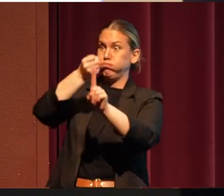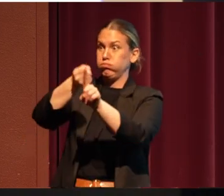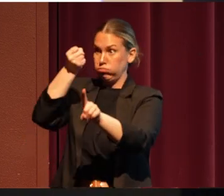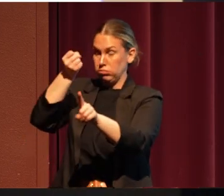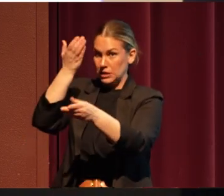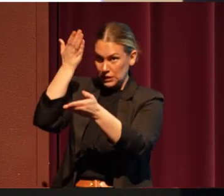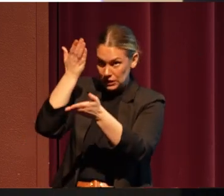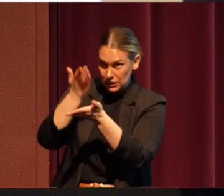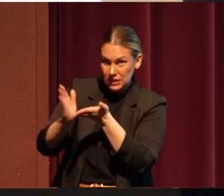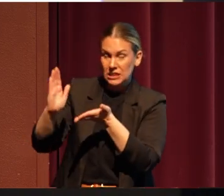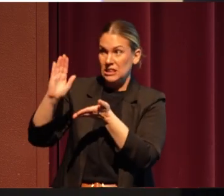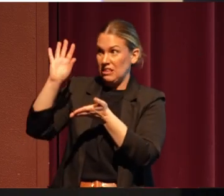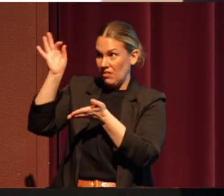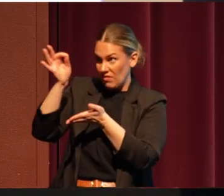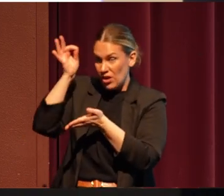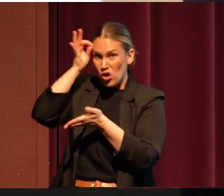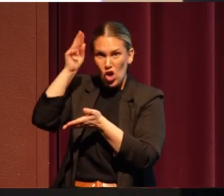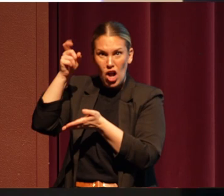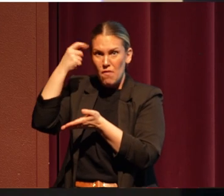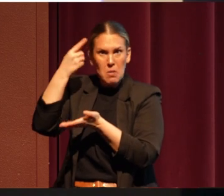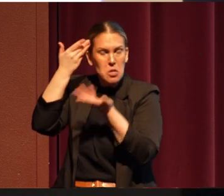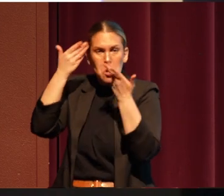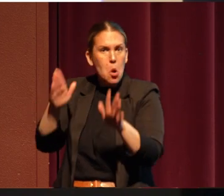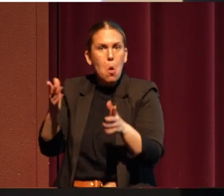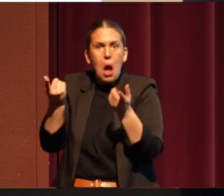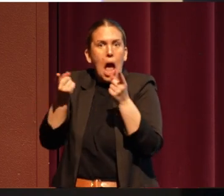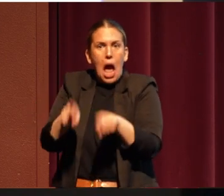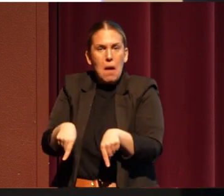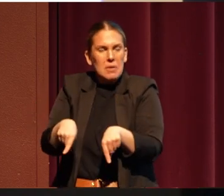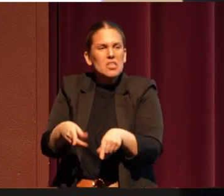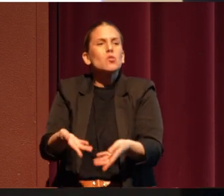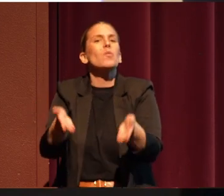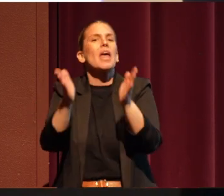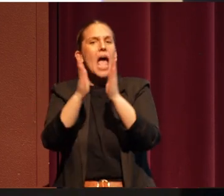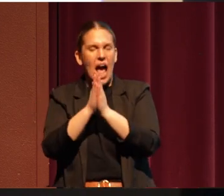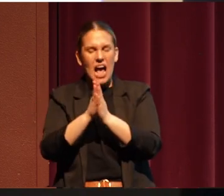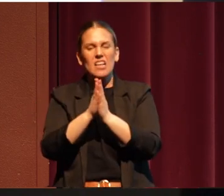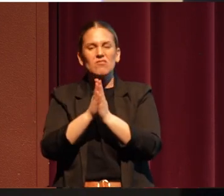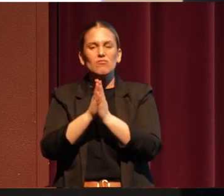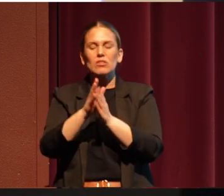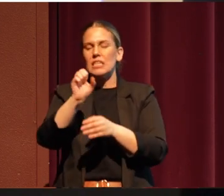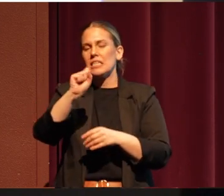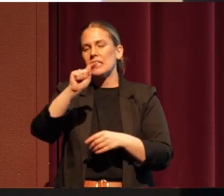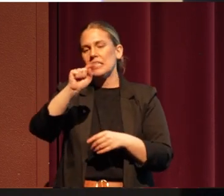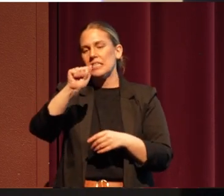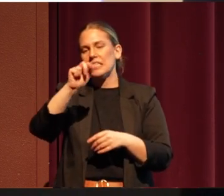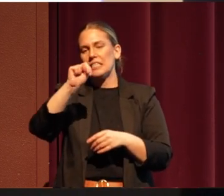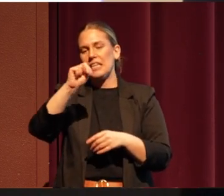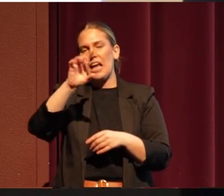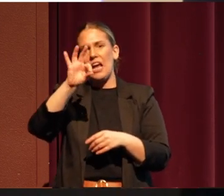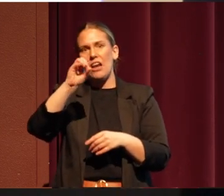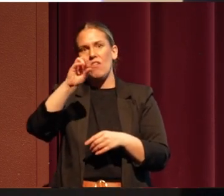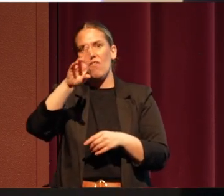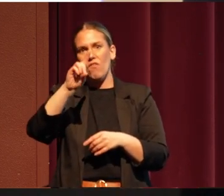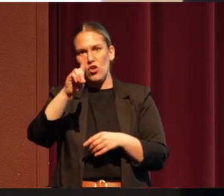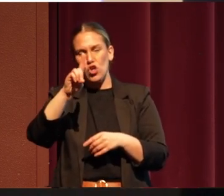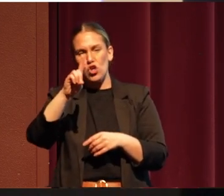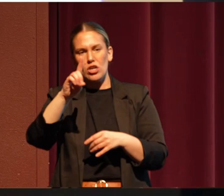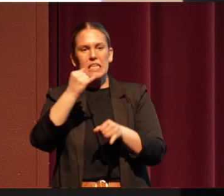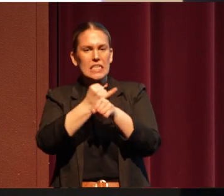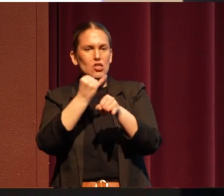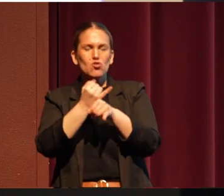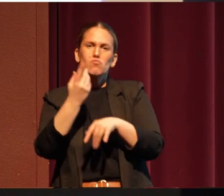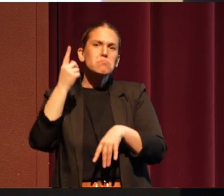government, they didn't know what was going to happen, so they asked the Stanford Institute to run a report, assimilation, on what's going to happen if we actually